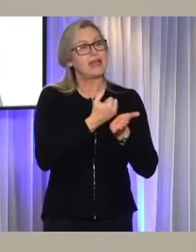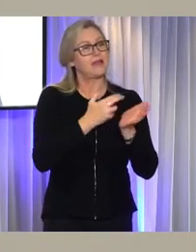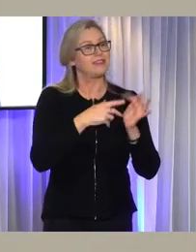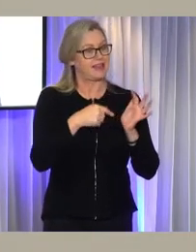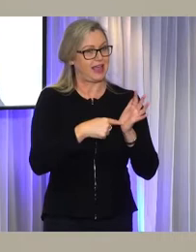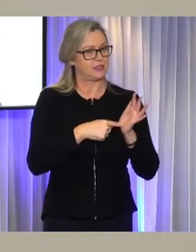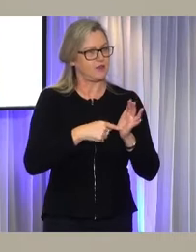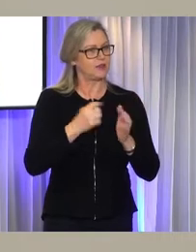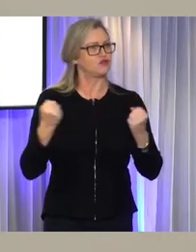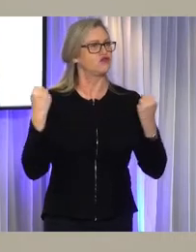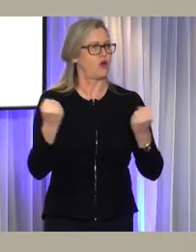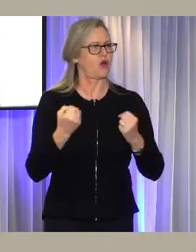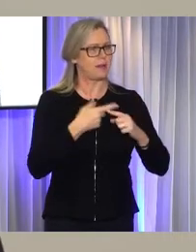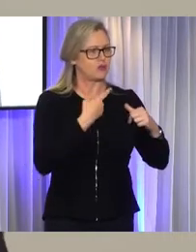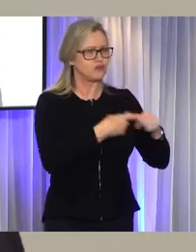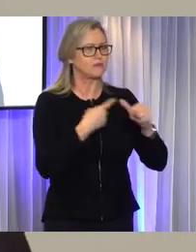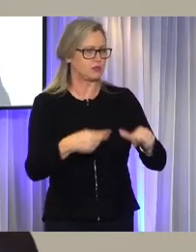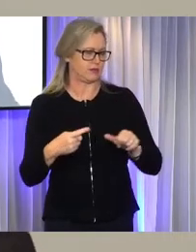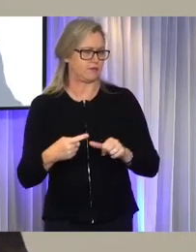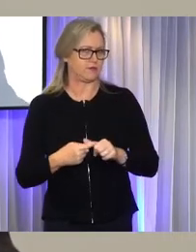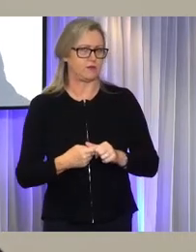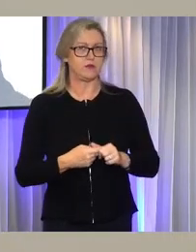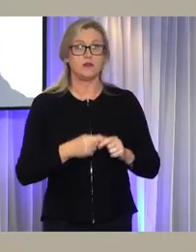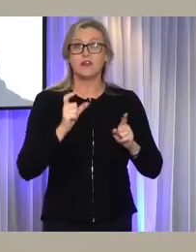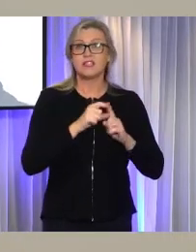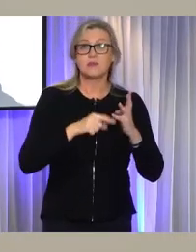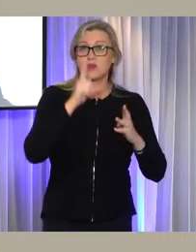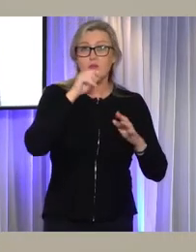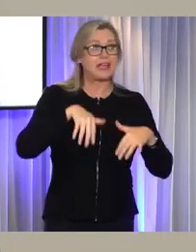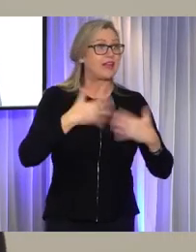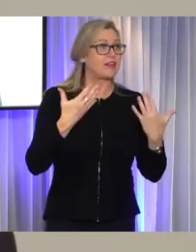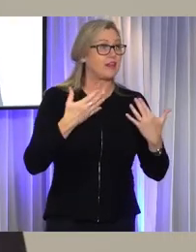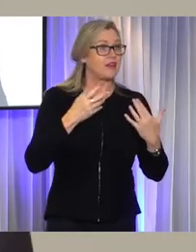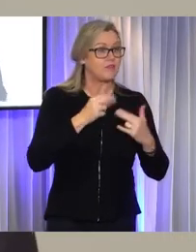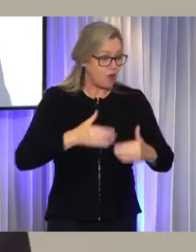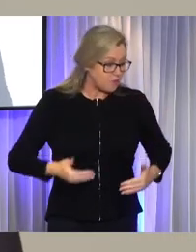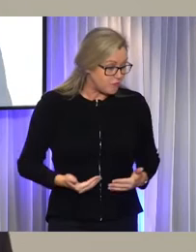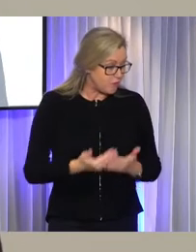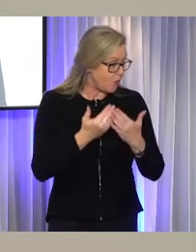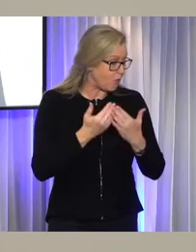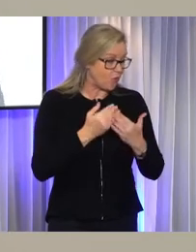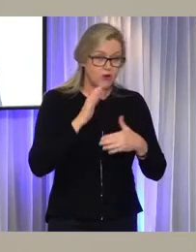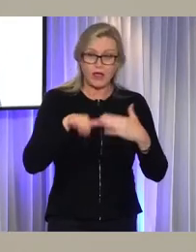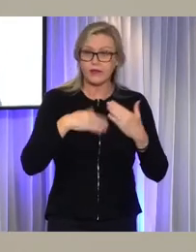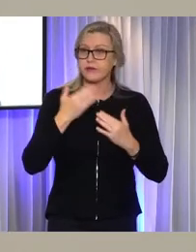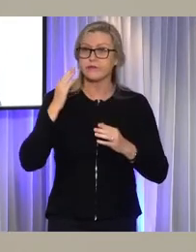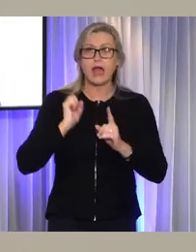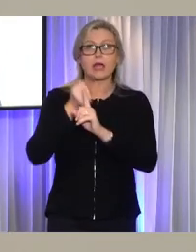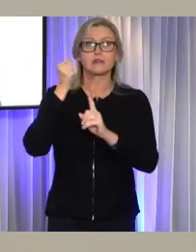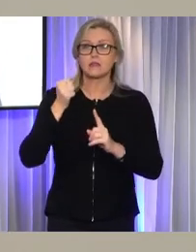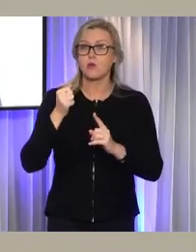that it does what it's meant to do. Disability could be any of us, from the birth of a precious child to the blink of an eye to the onset of ageing.